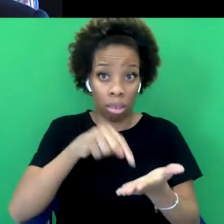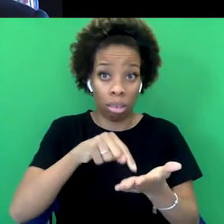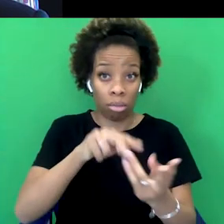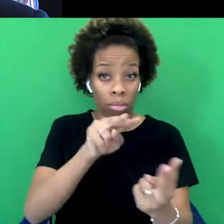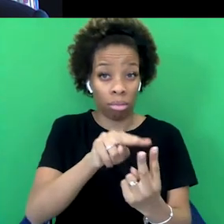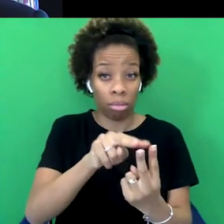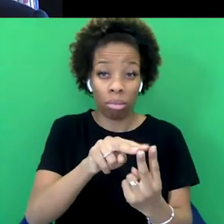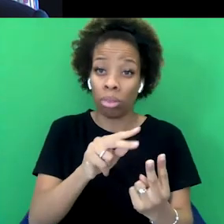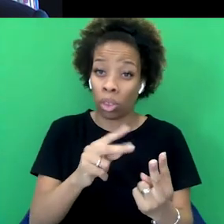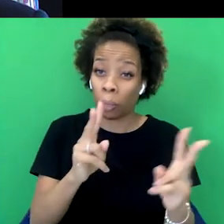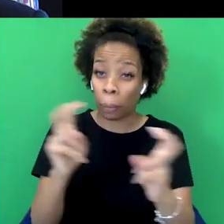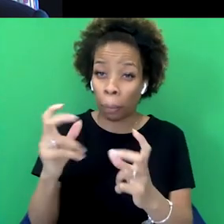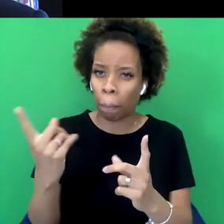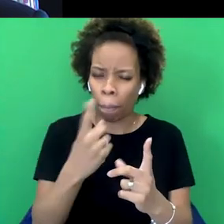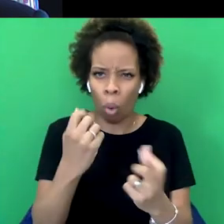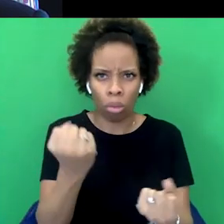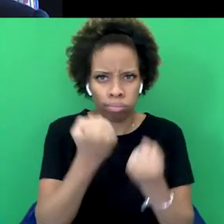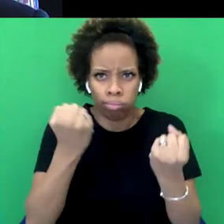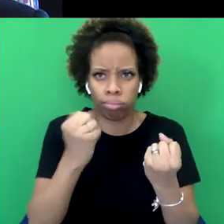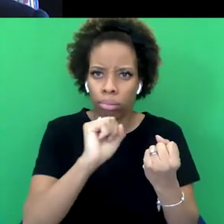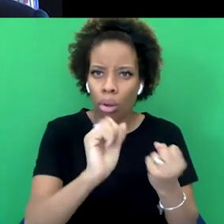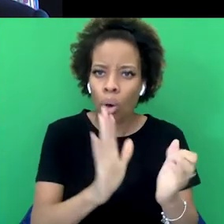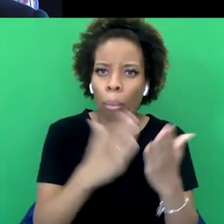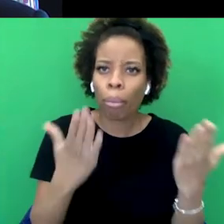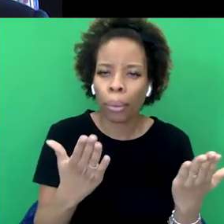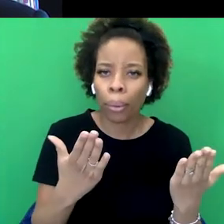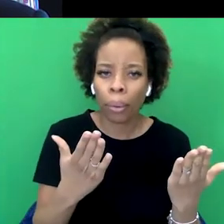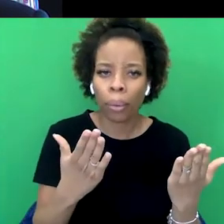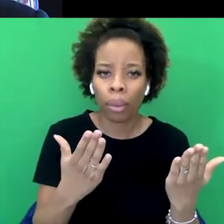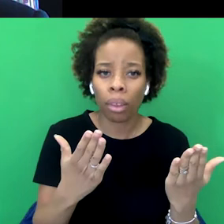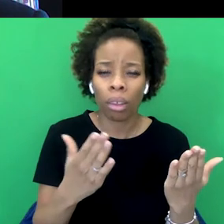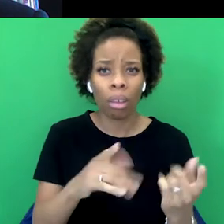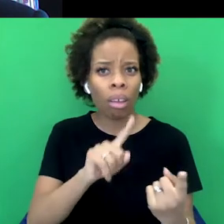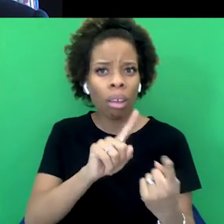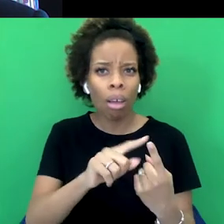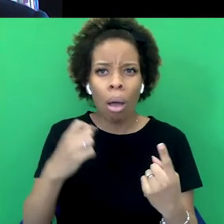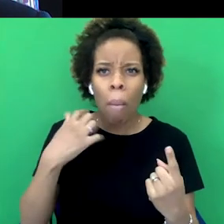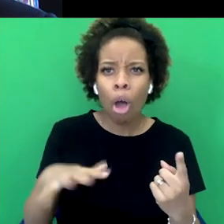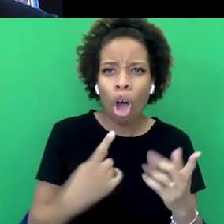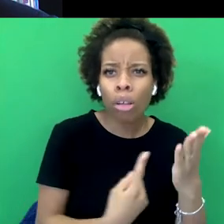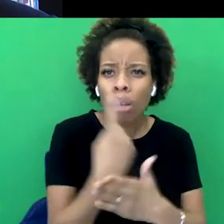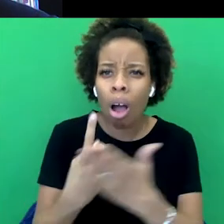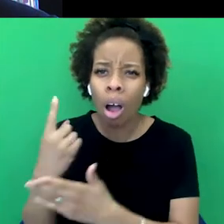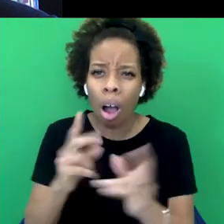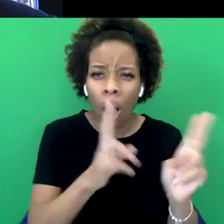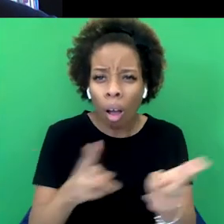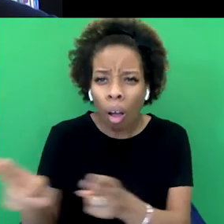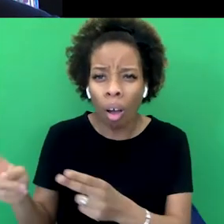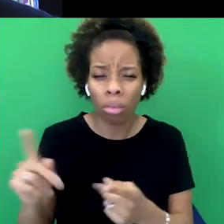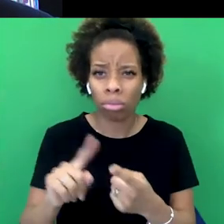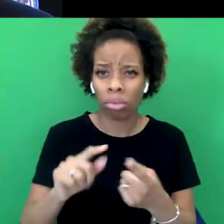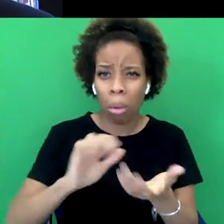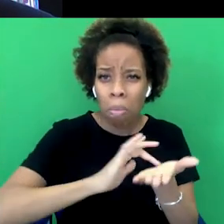Land, where you see the kind of normalisation of murder, the normalisation of killing, the normalisation of